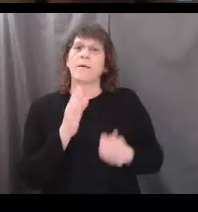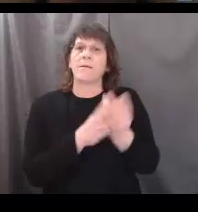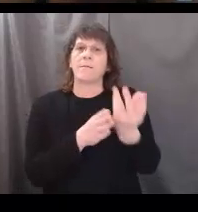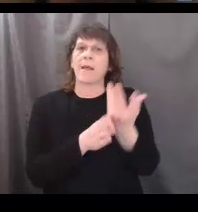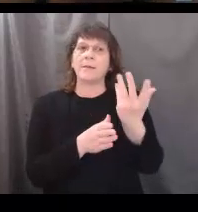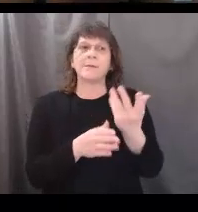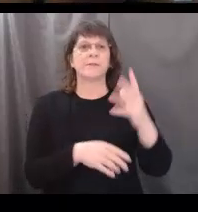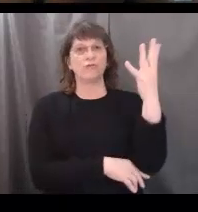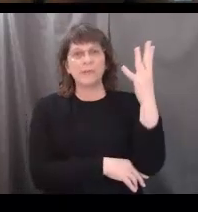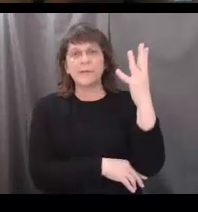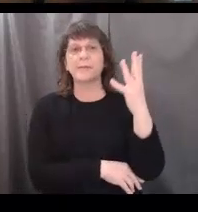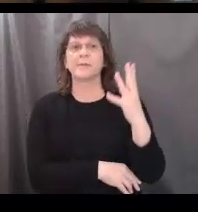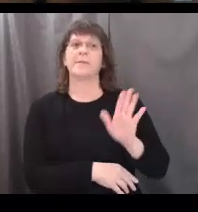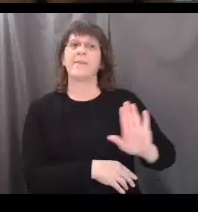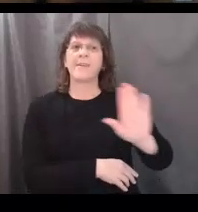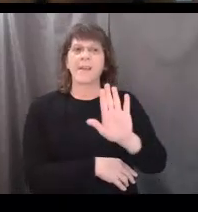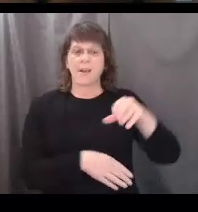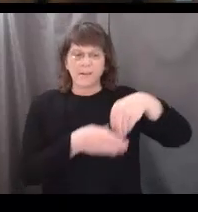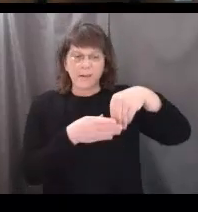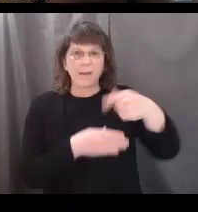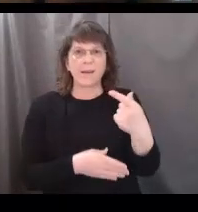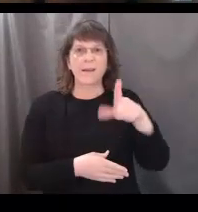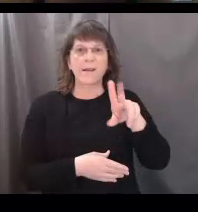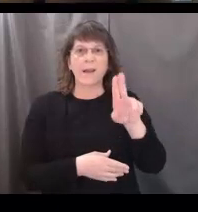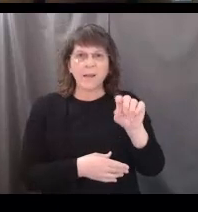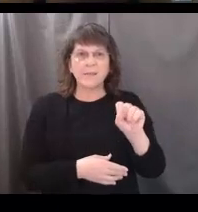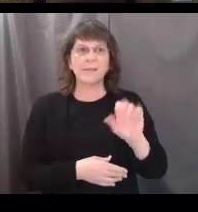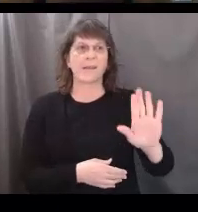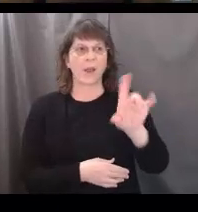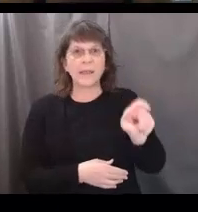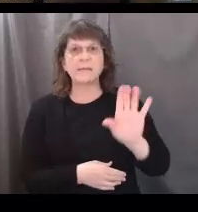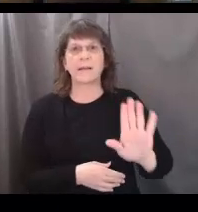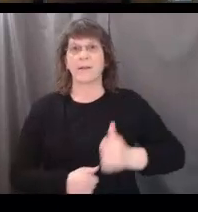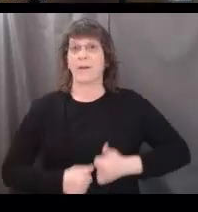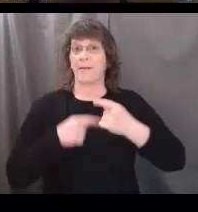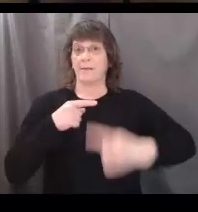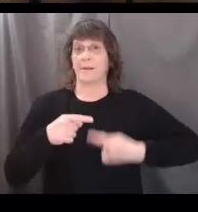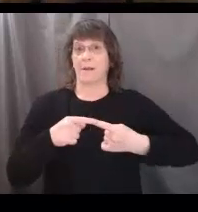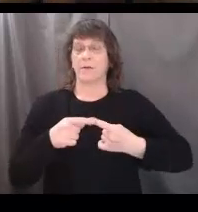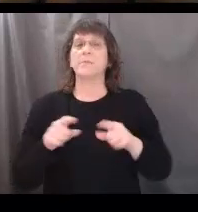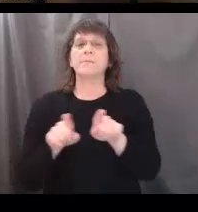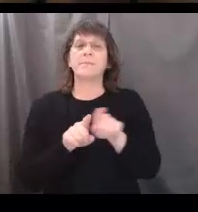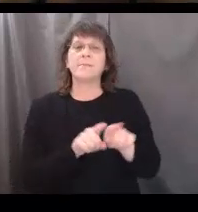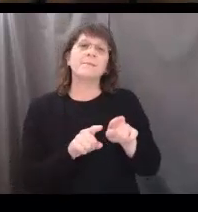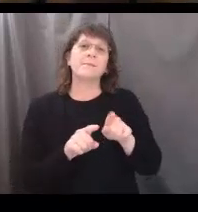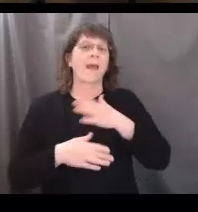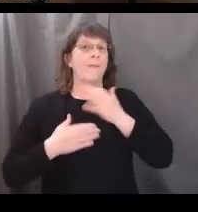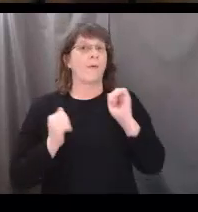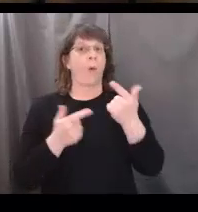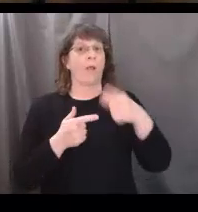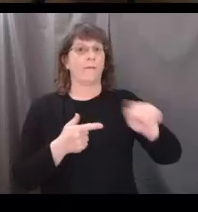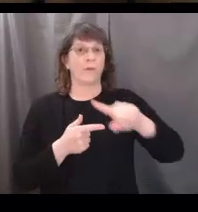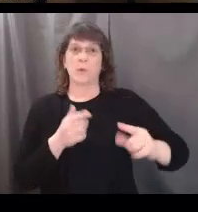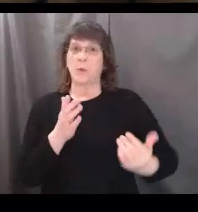plants and trees, their guts, their needs, and their life cycles. I am so glad all of you